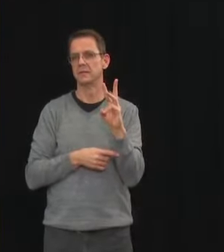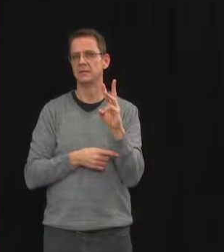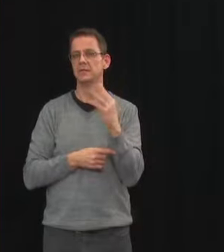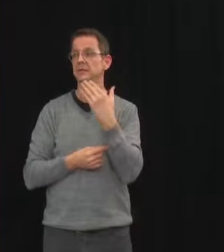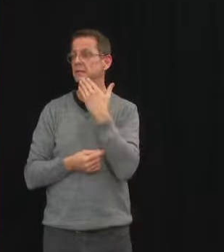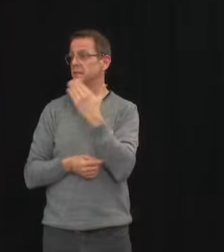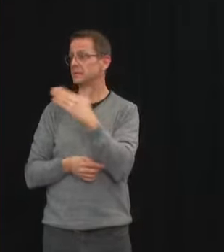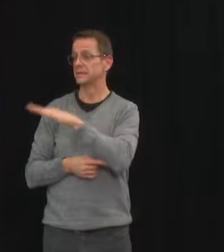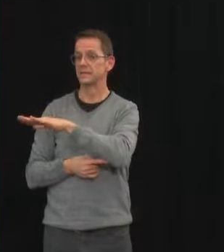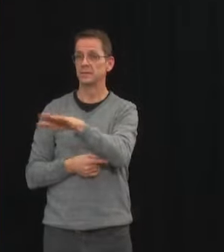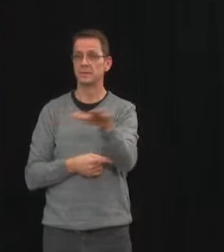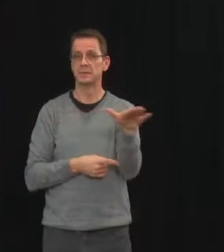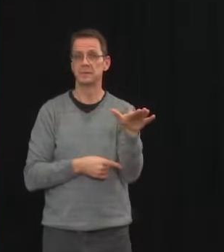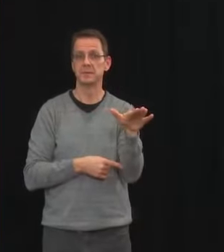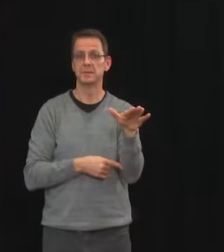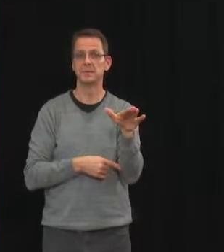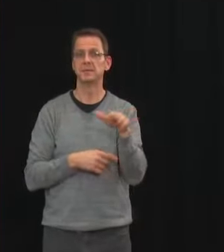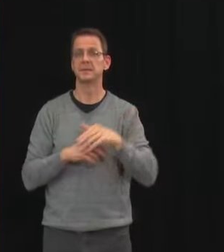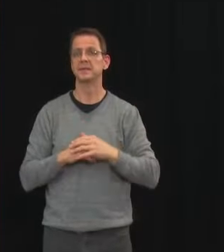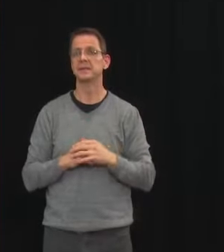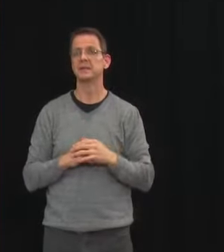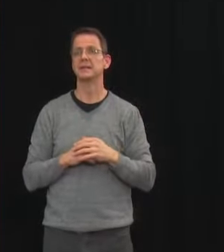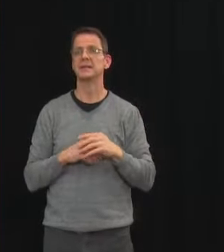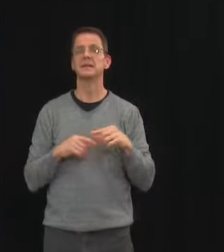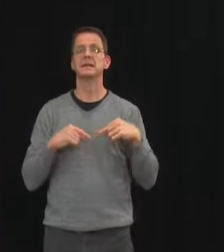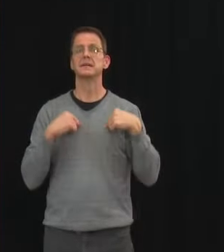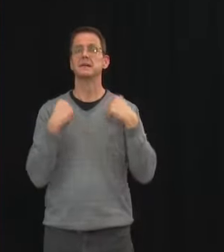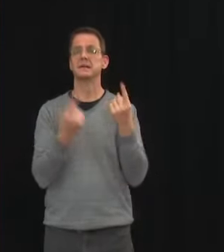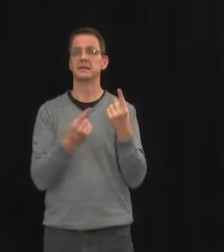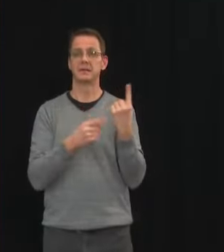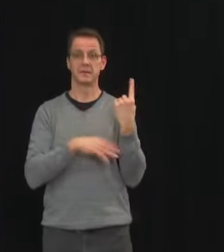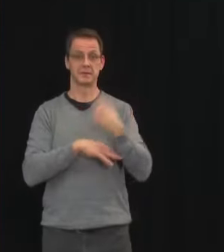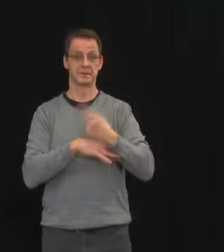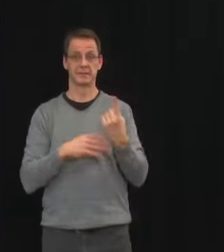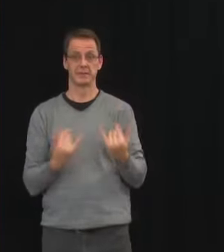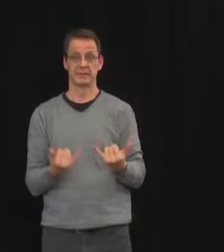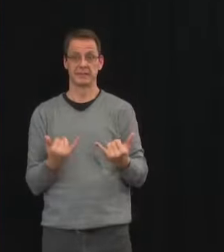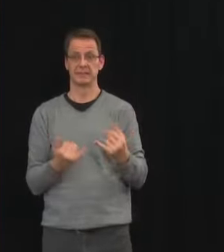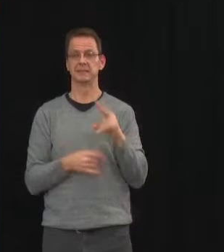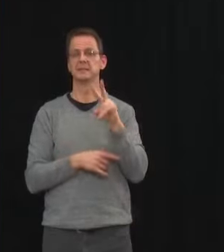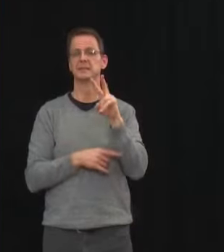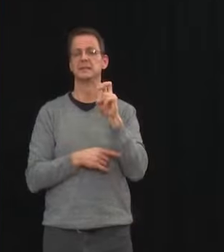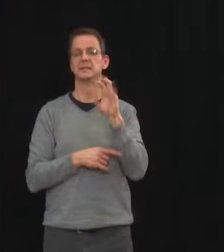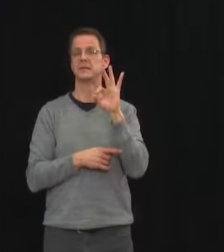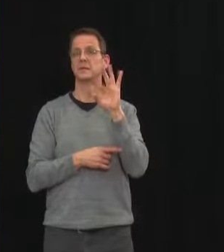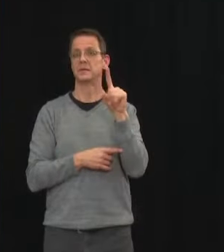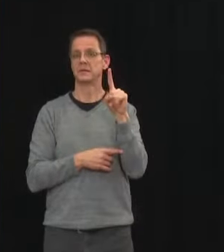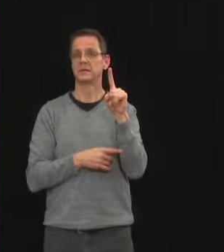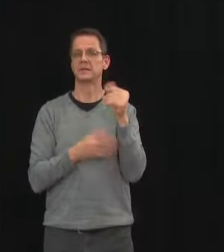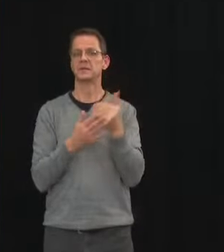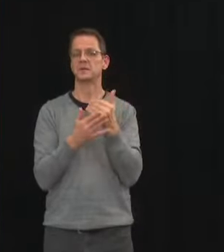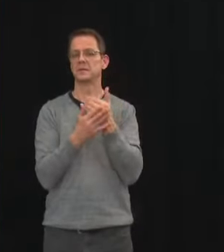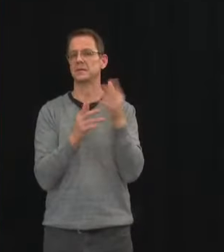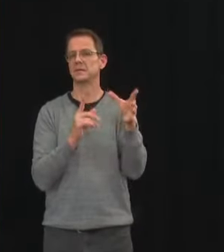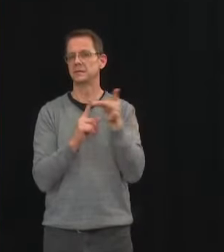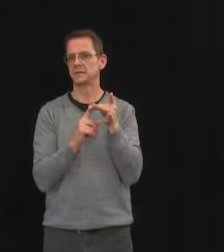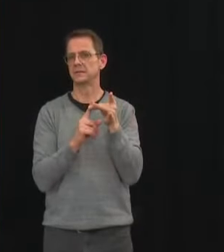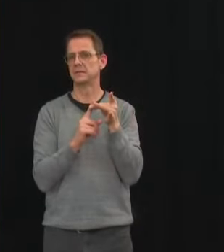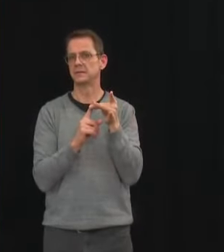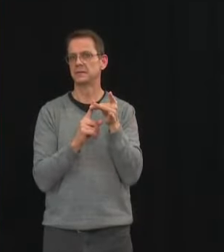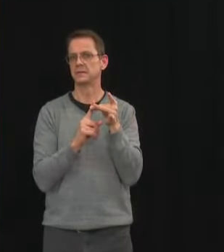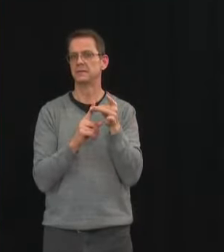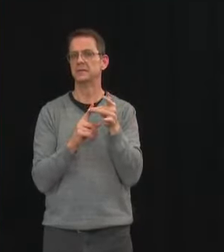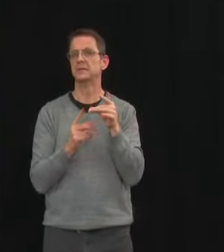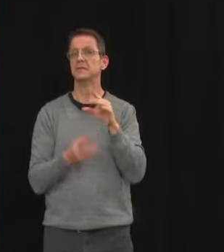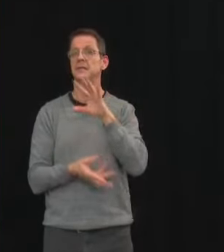we have identified 291 new cases of COVID-19. We completed about 5,900 tests and our